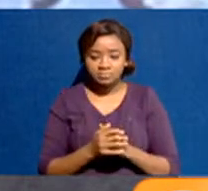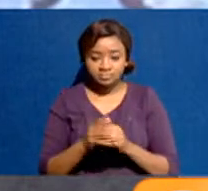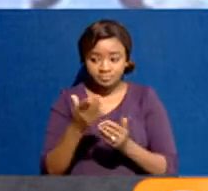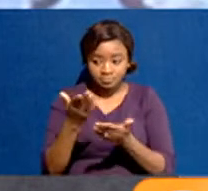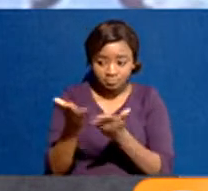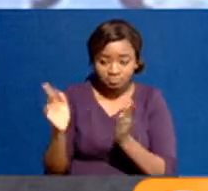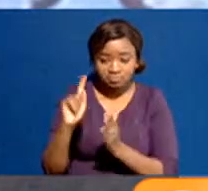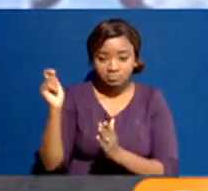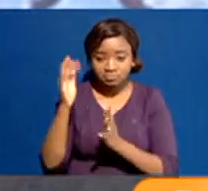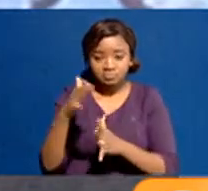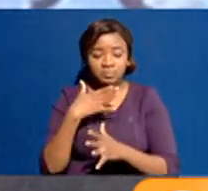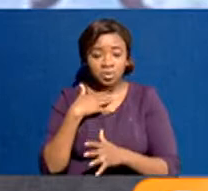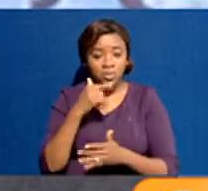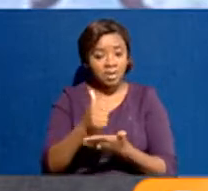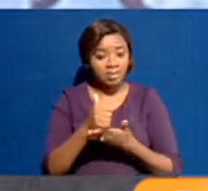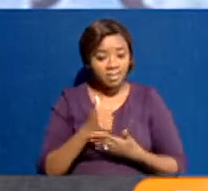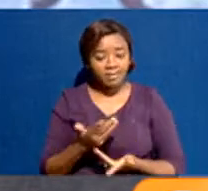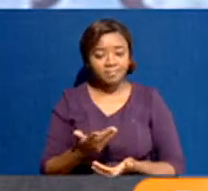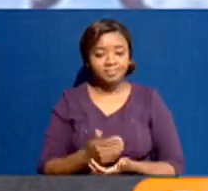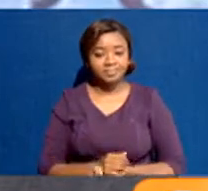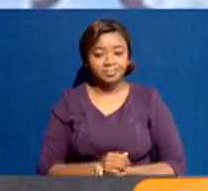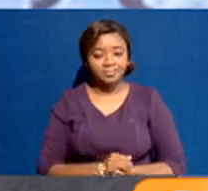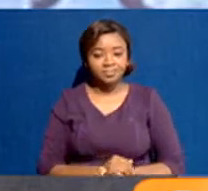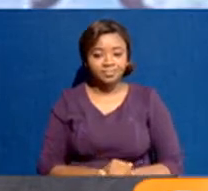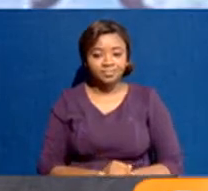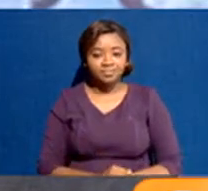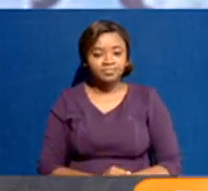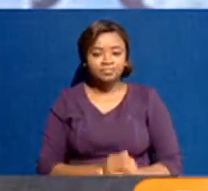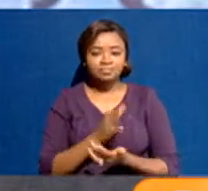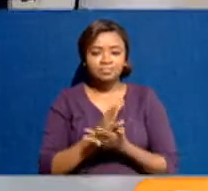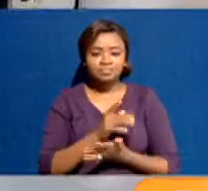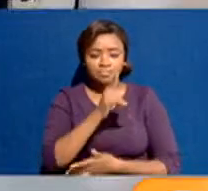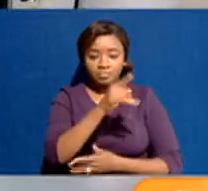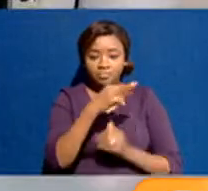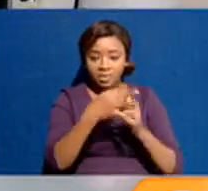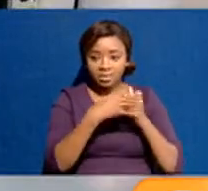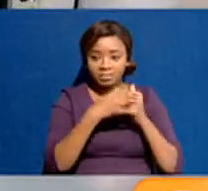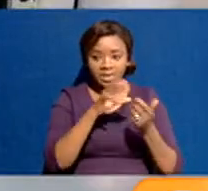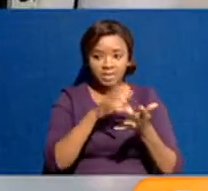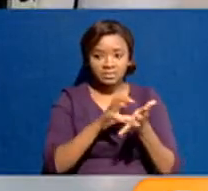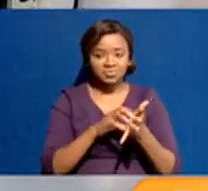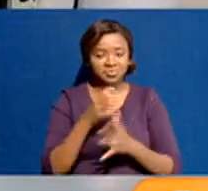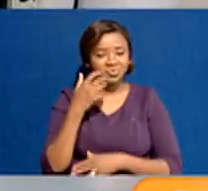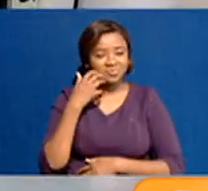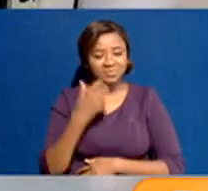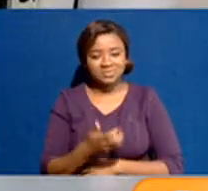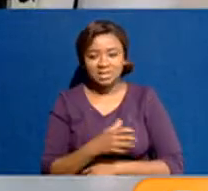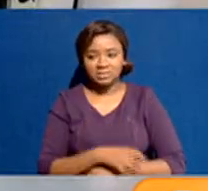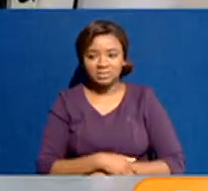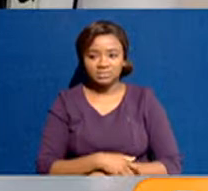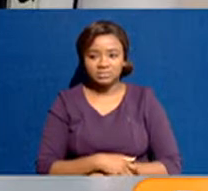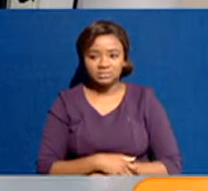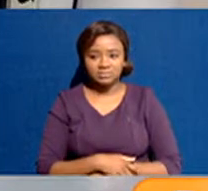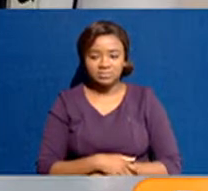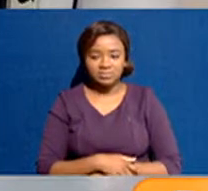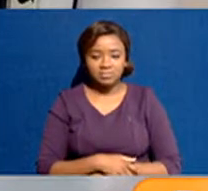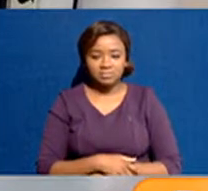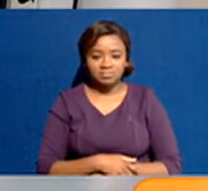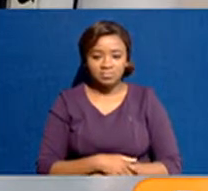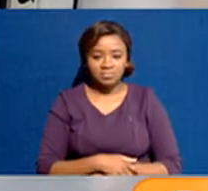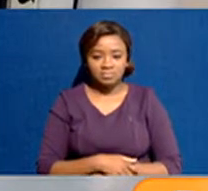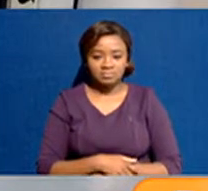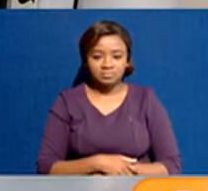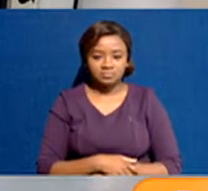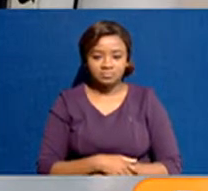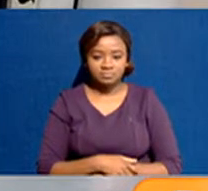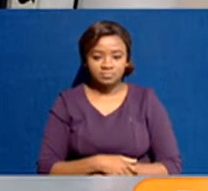on the same note. It's sad and very disturbing. Actually, beginning, the skirmishes started during most